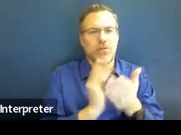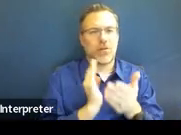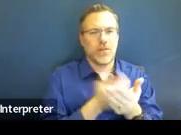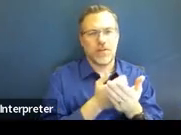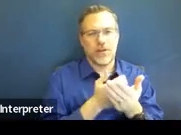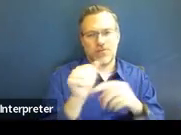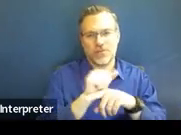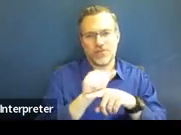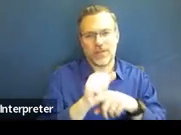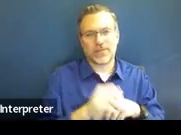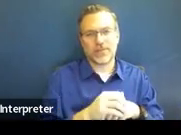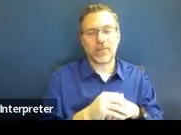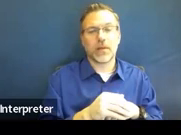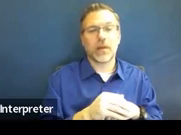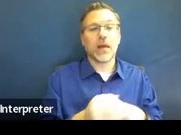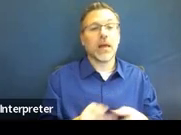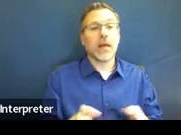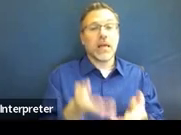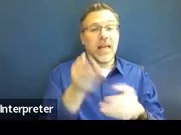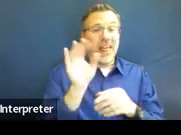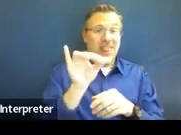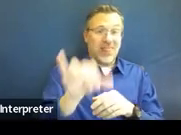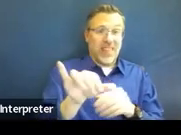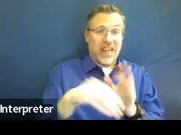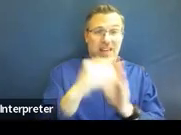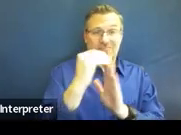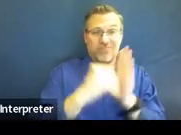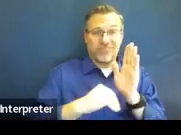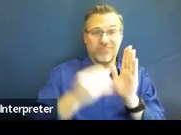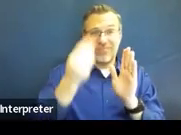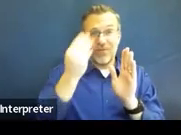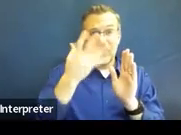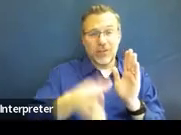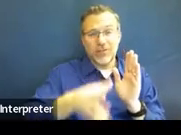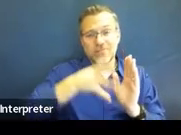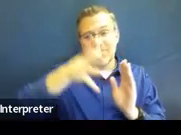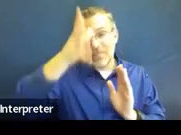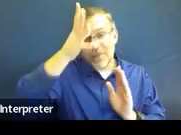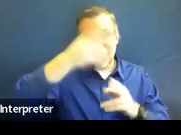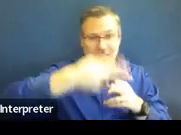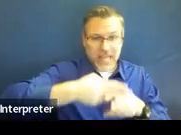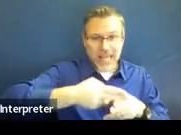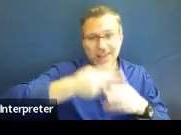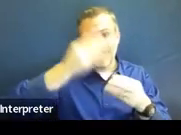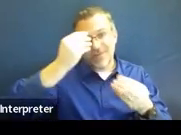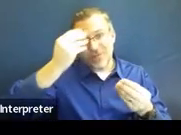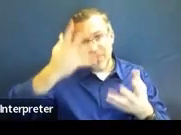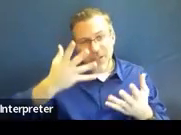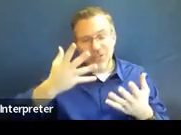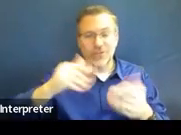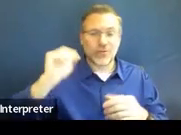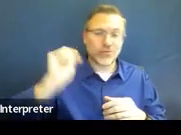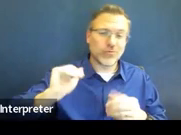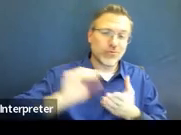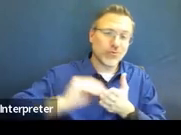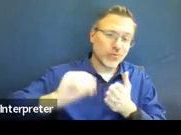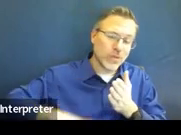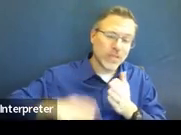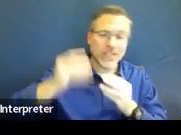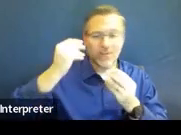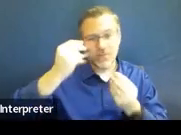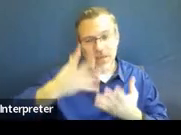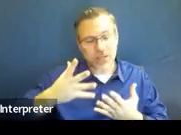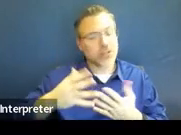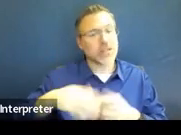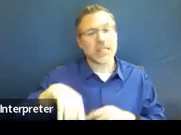So here is where you document all of that information, the parent, the child information, the SAU information. You're also going